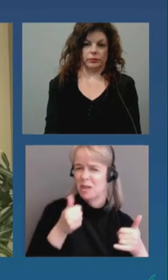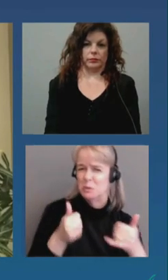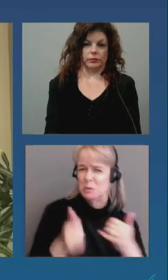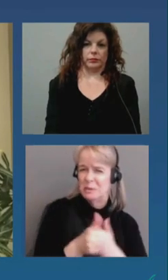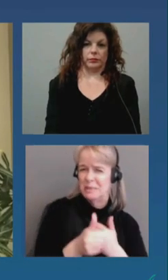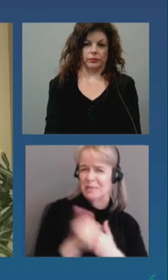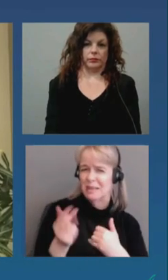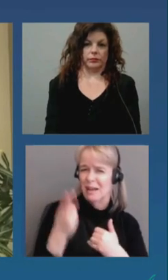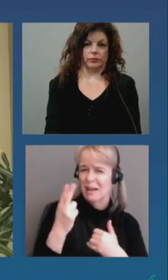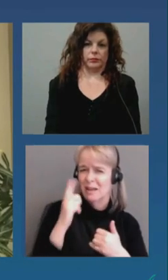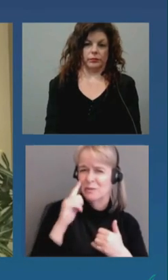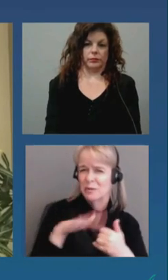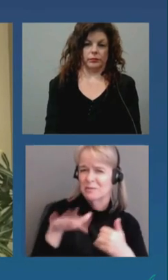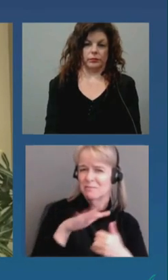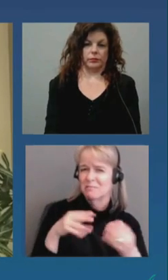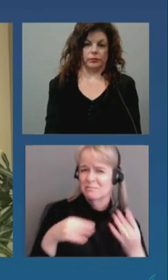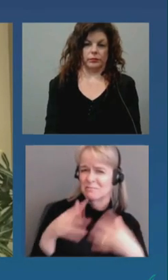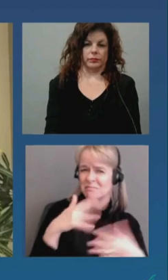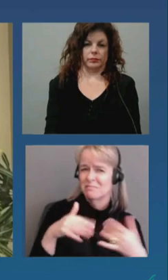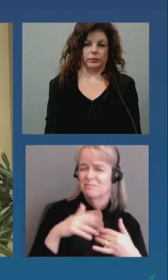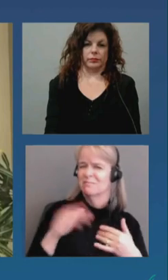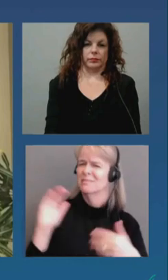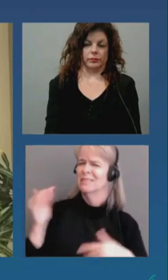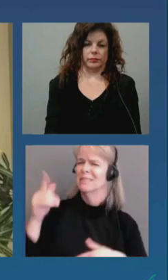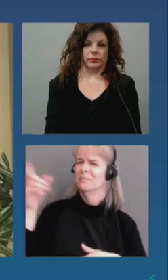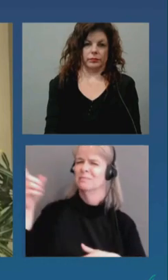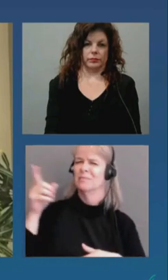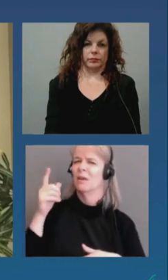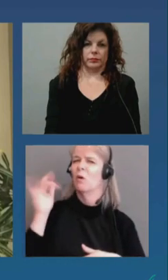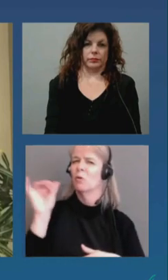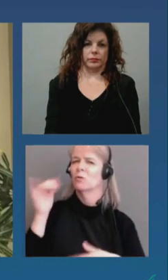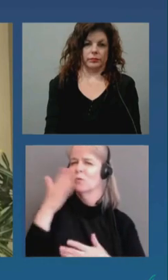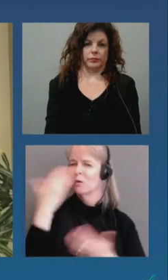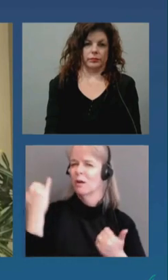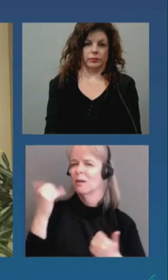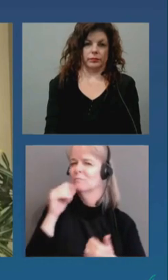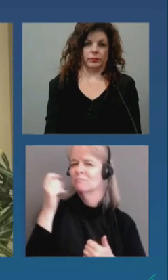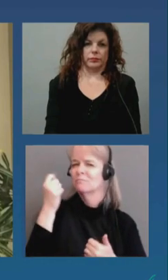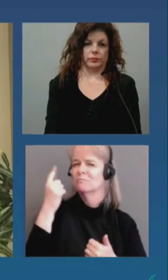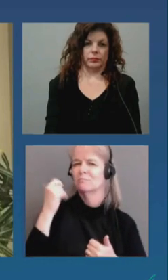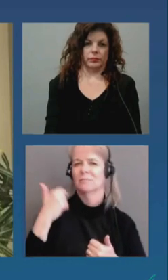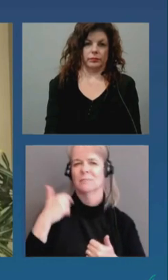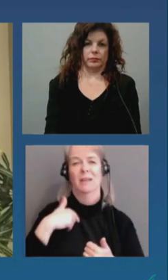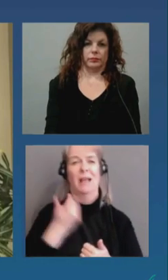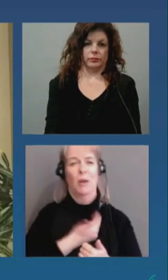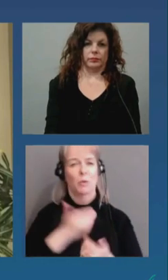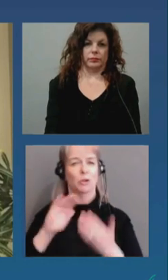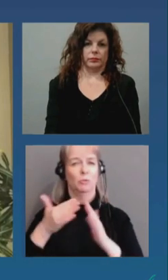interconnectivity of the economies and communities of gatineau and ottawa dr etches